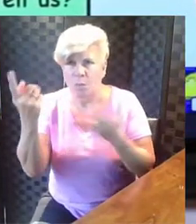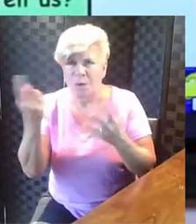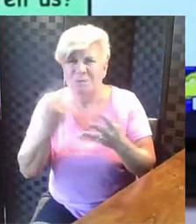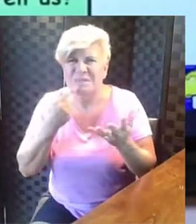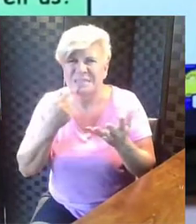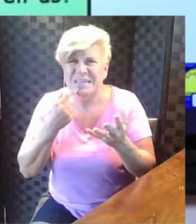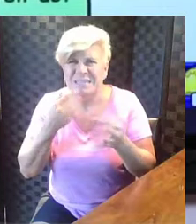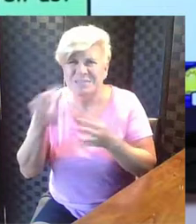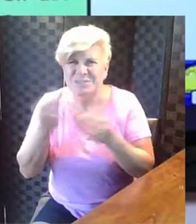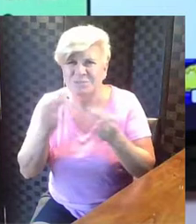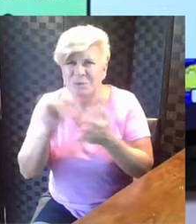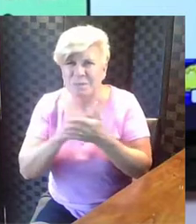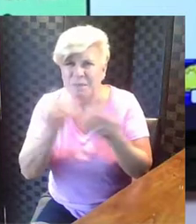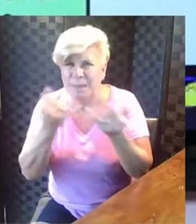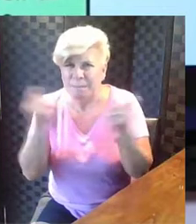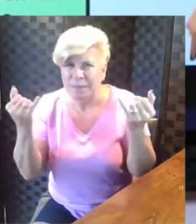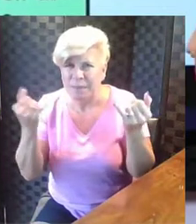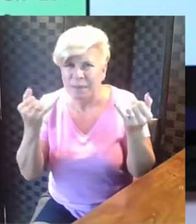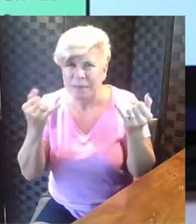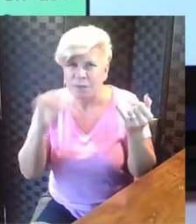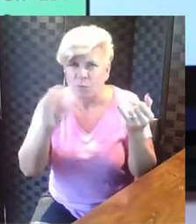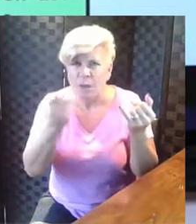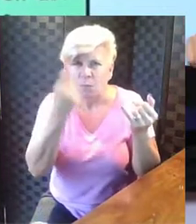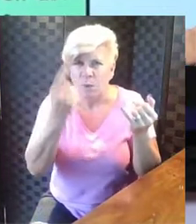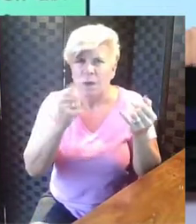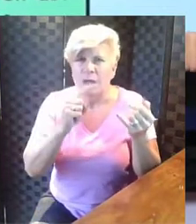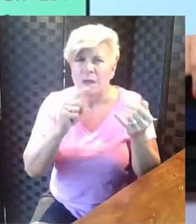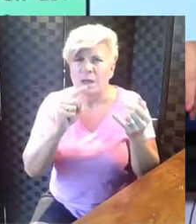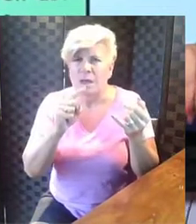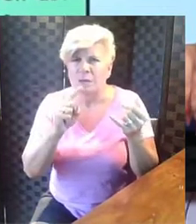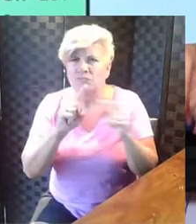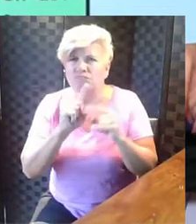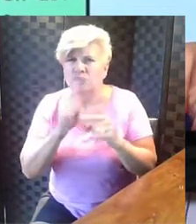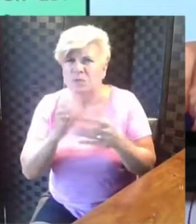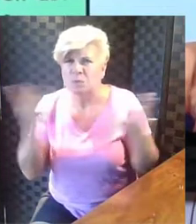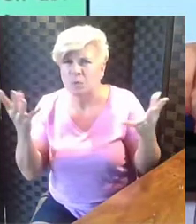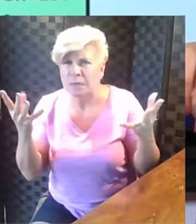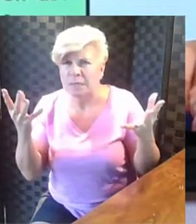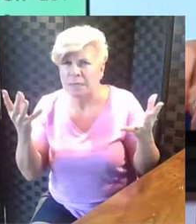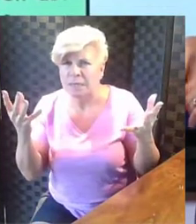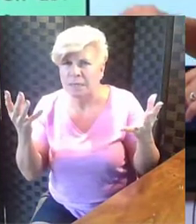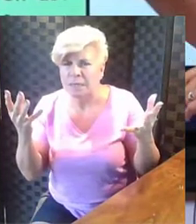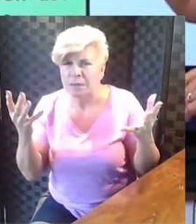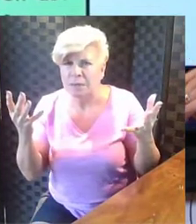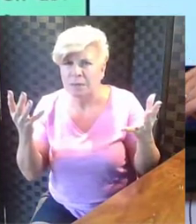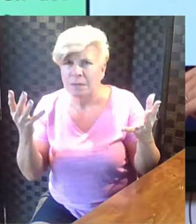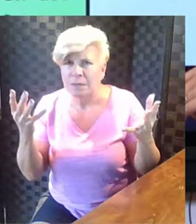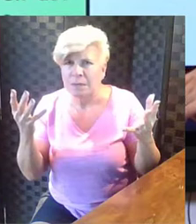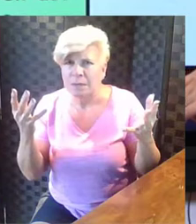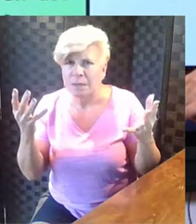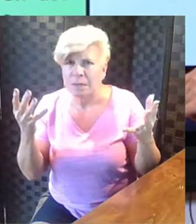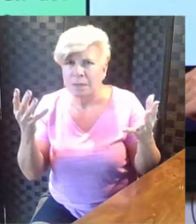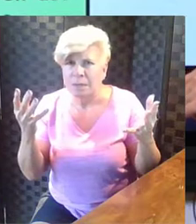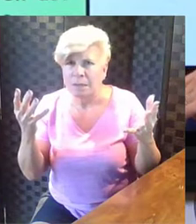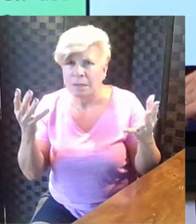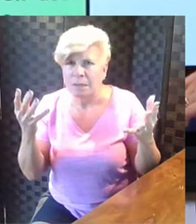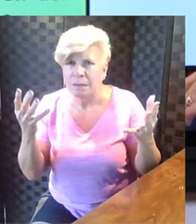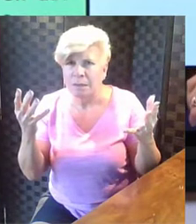would I say maybe in that blank, a word that we could use to compare. Grab one was